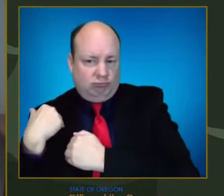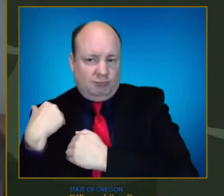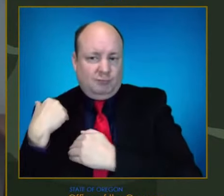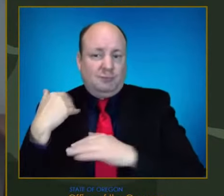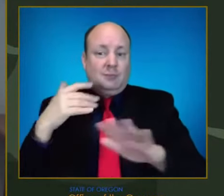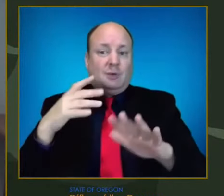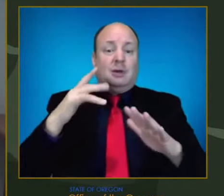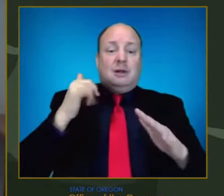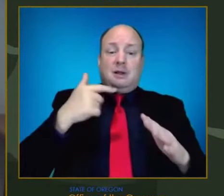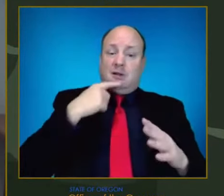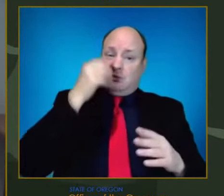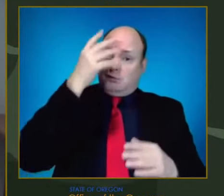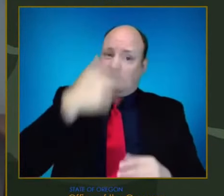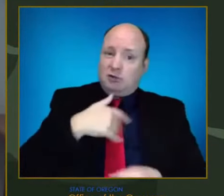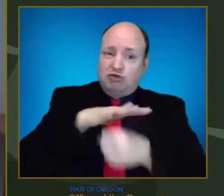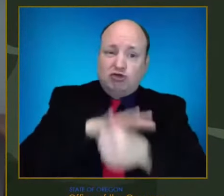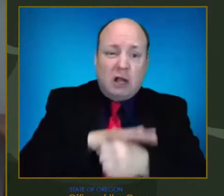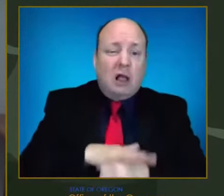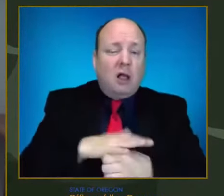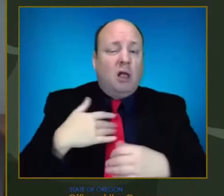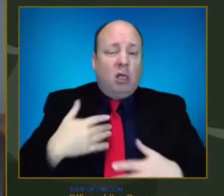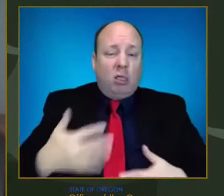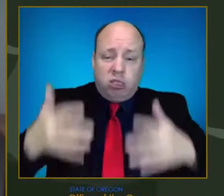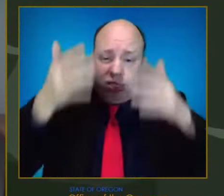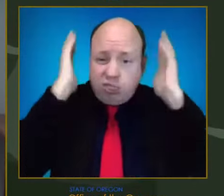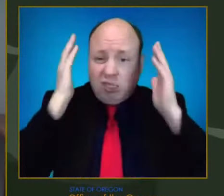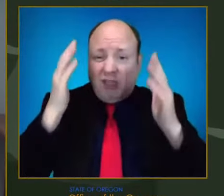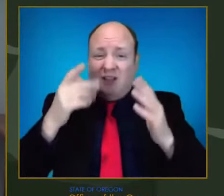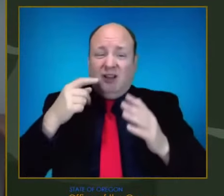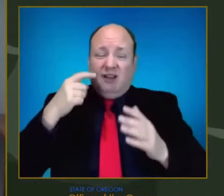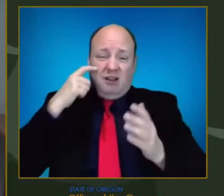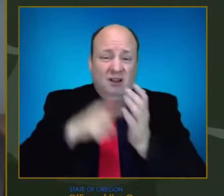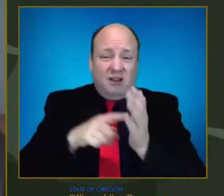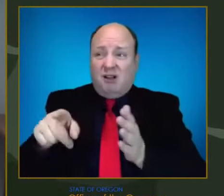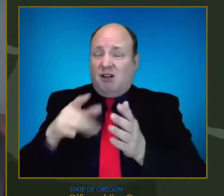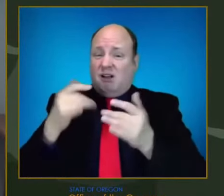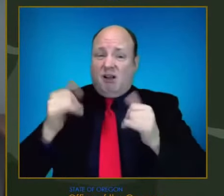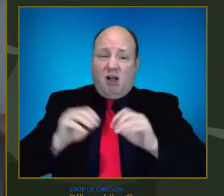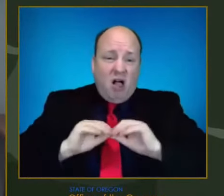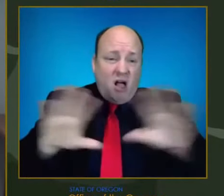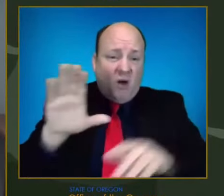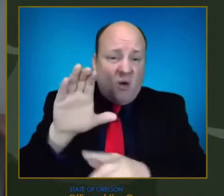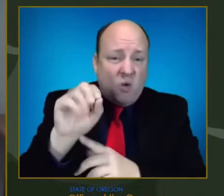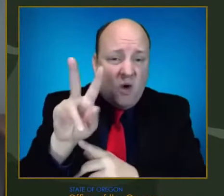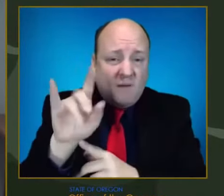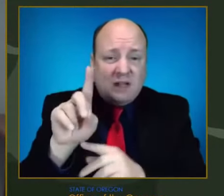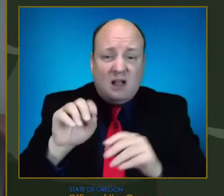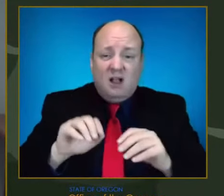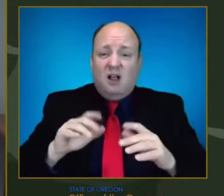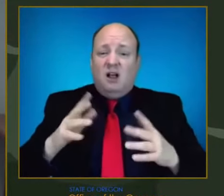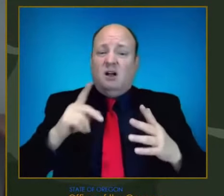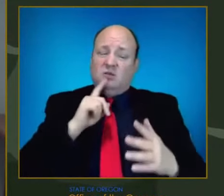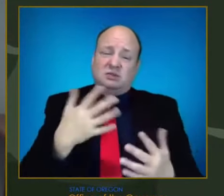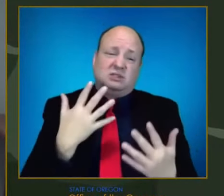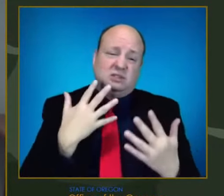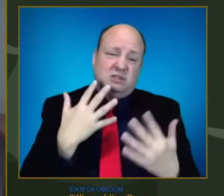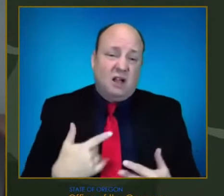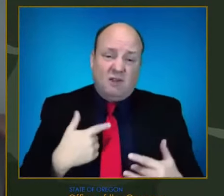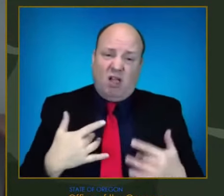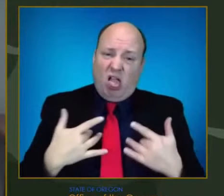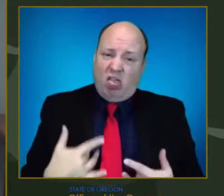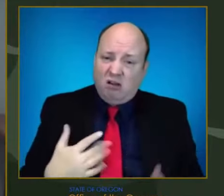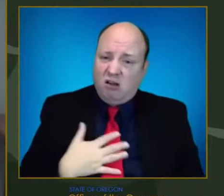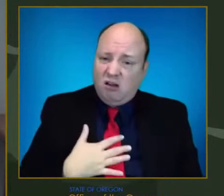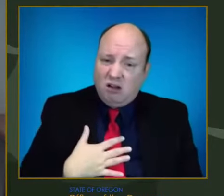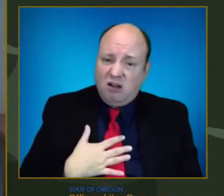facing another surge of people ill with COVID-19. Once again, many Oregonians will need a staffed hospital bed,